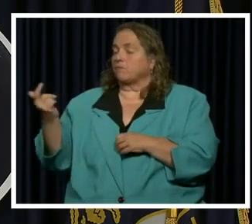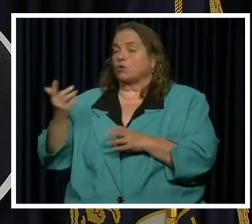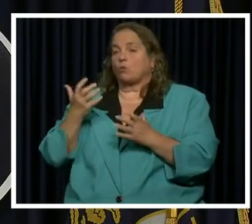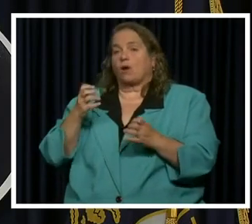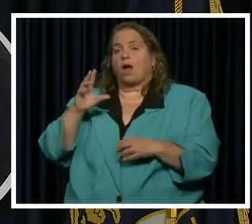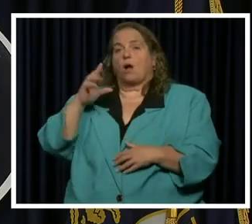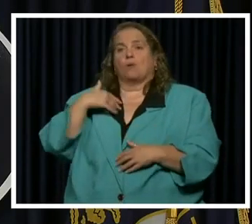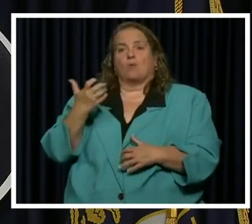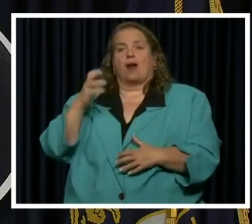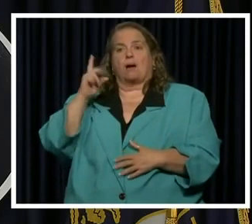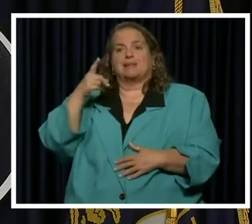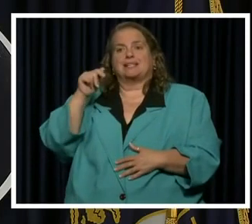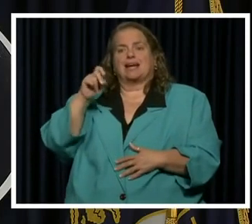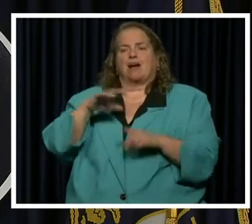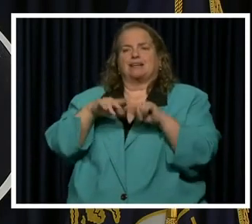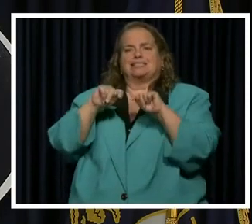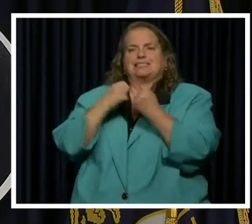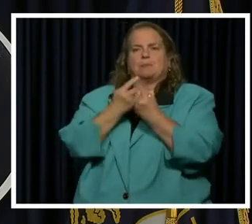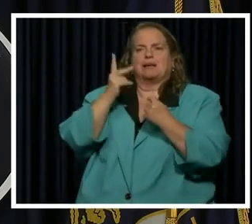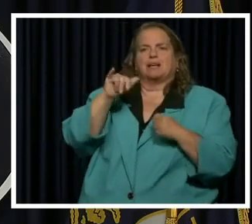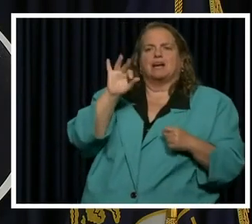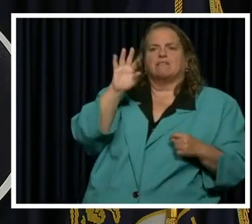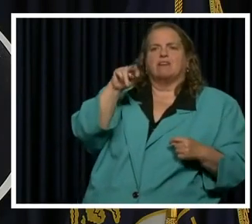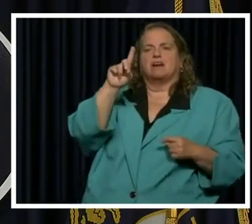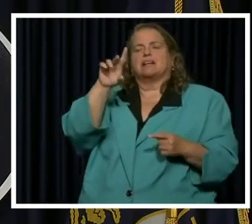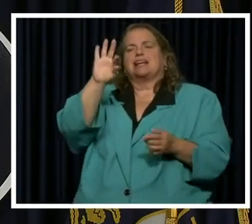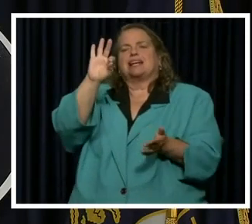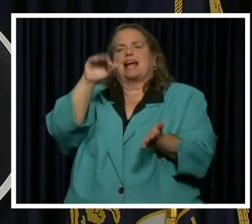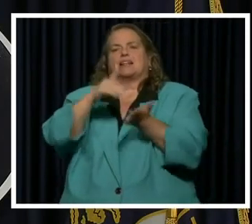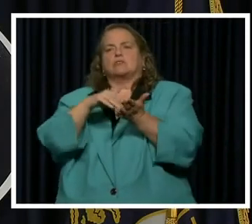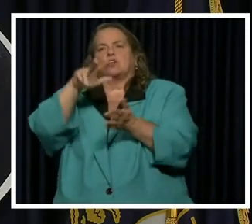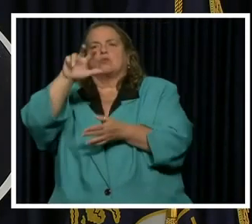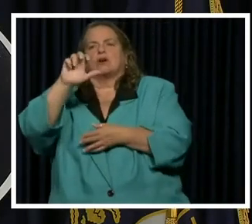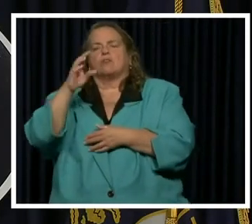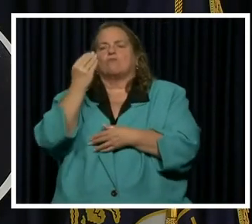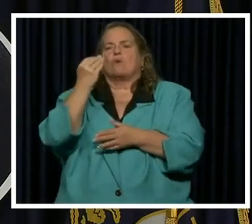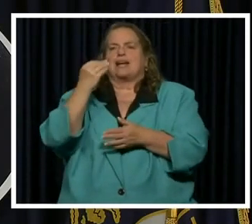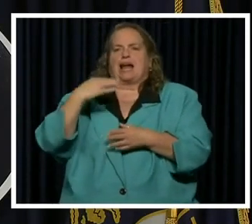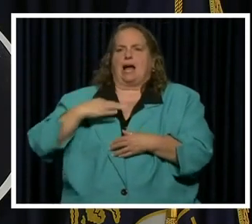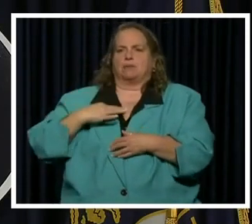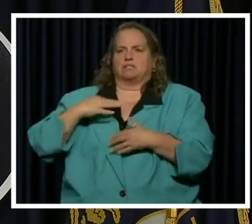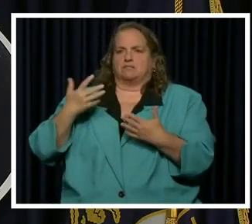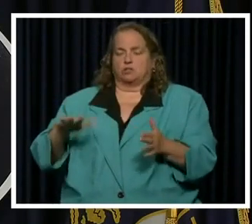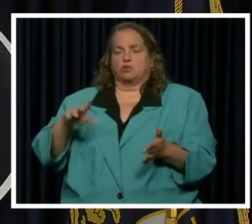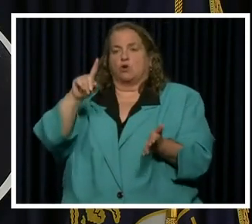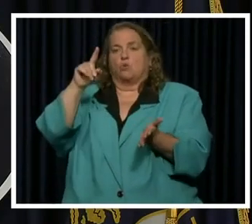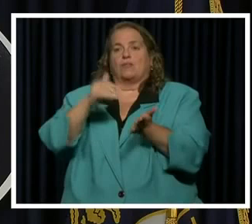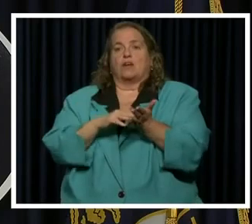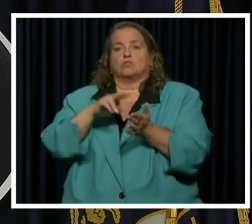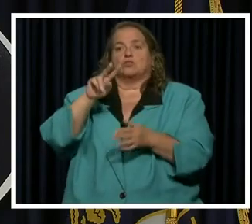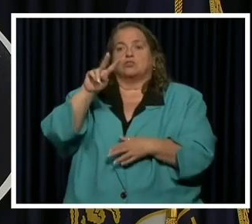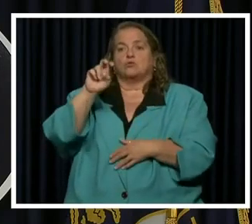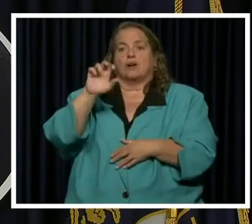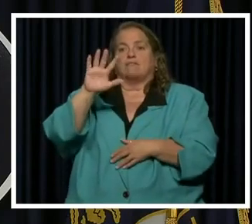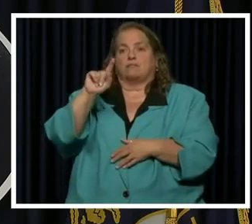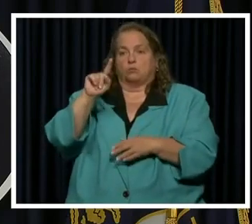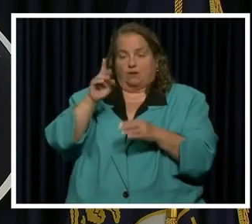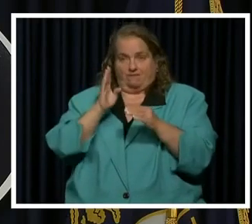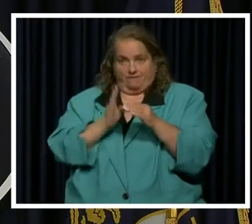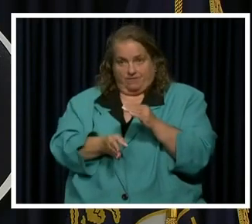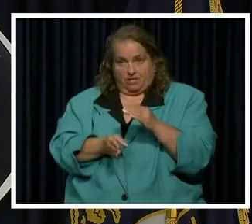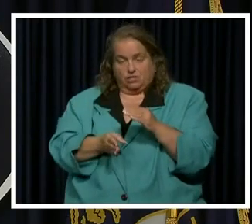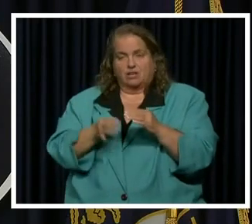Kentucky fund? 9,314 applications have been started. 1,251 are complete.